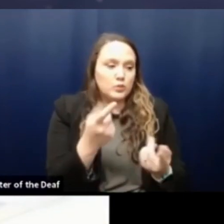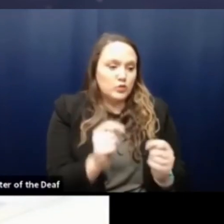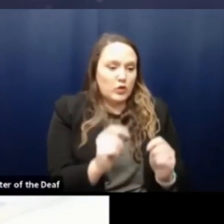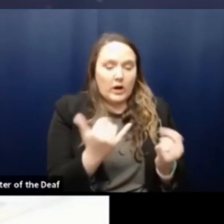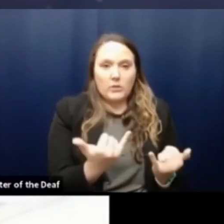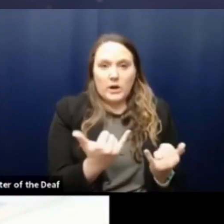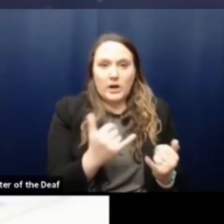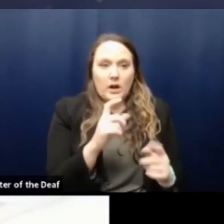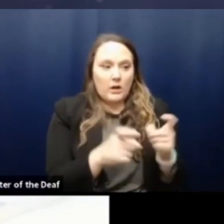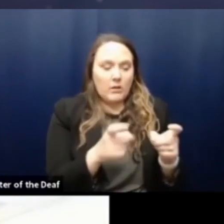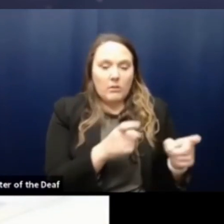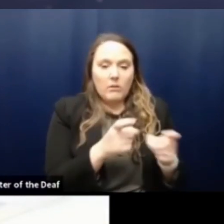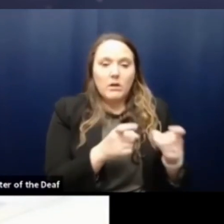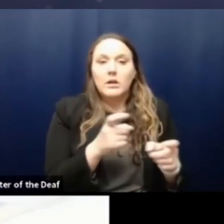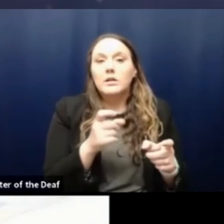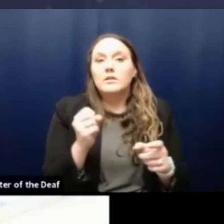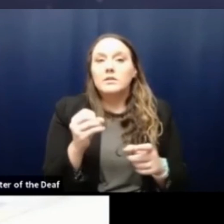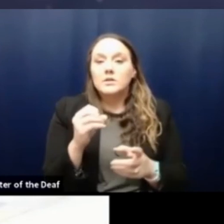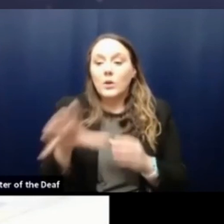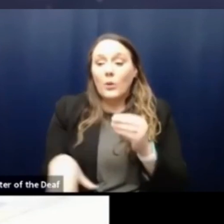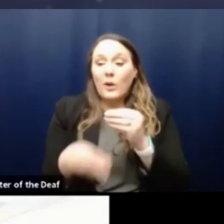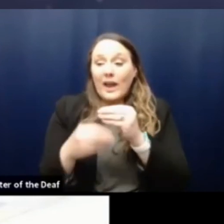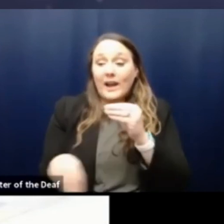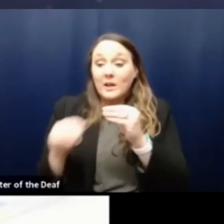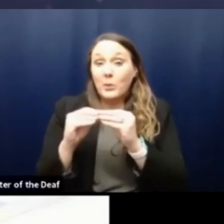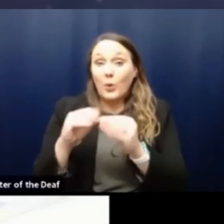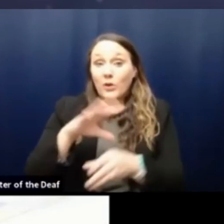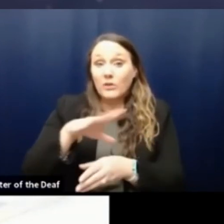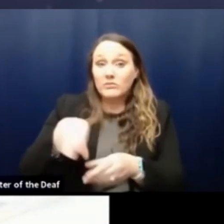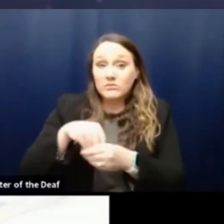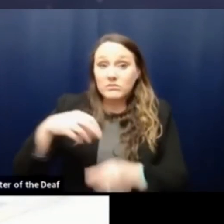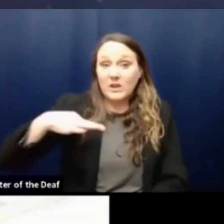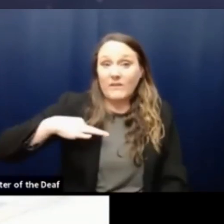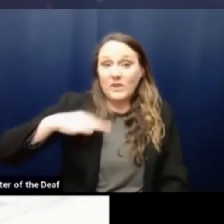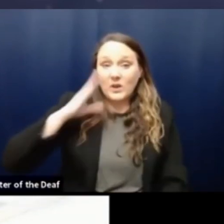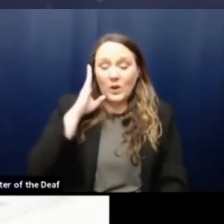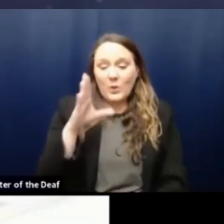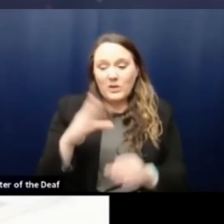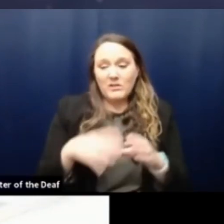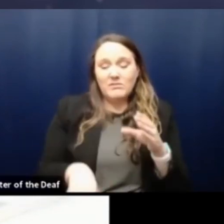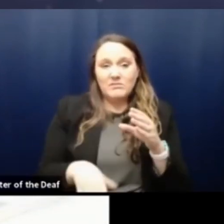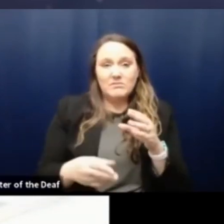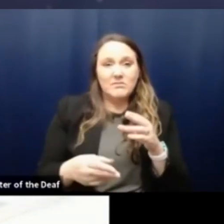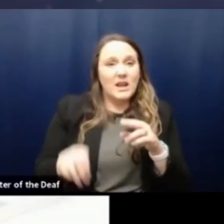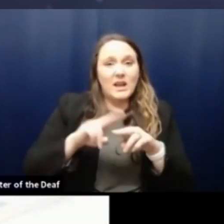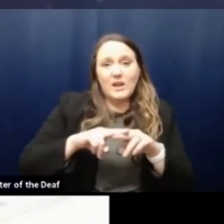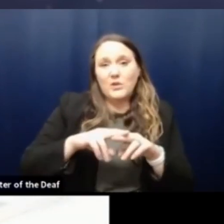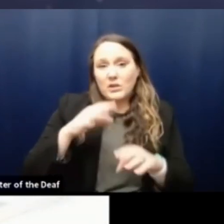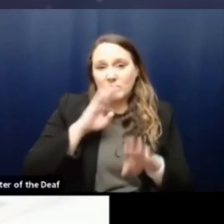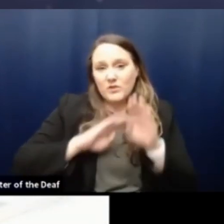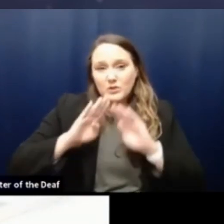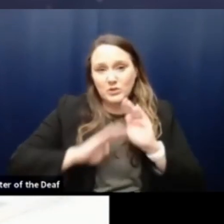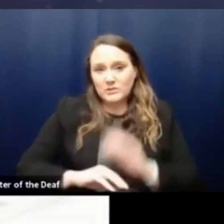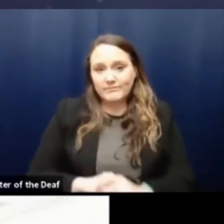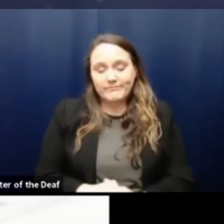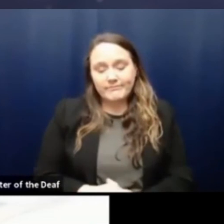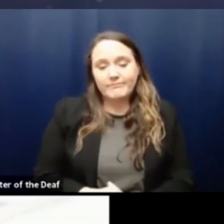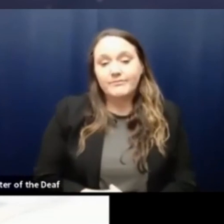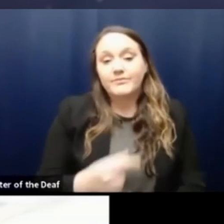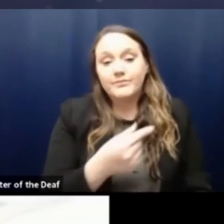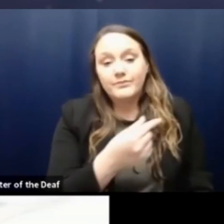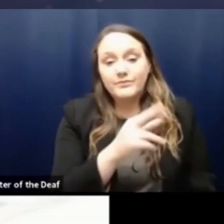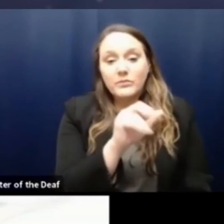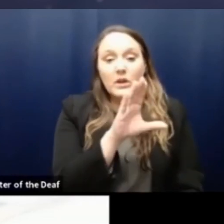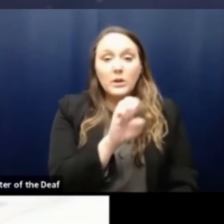population, uh, would just, I believe, increase frustration. Next question is from Grace with